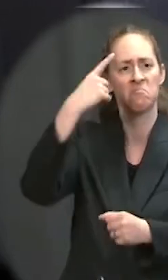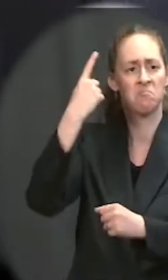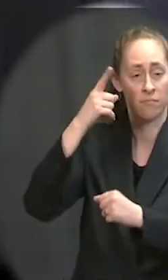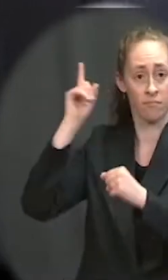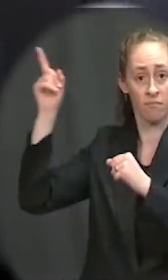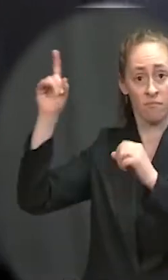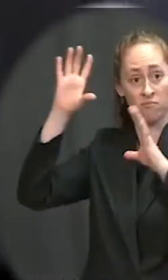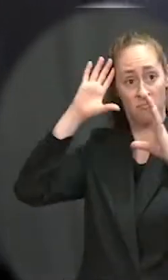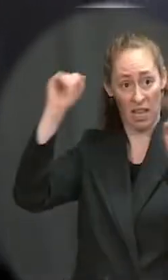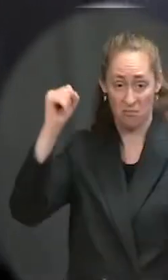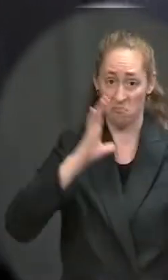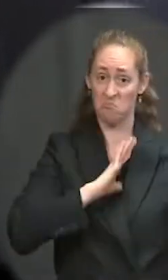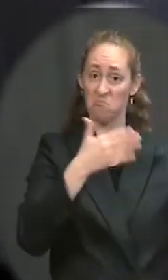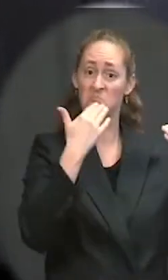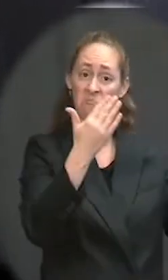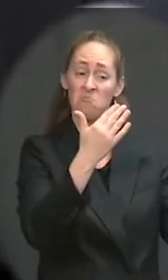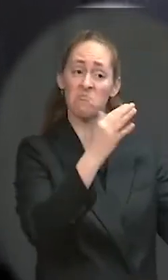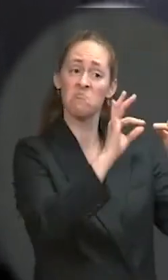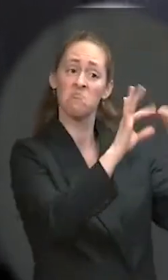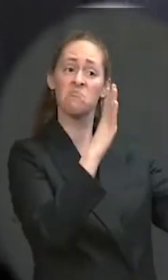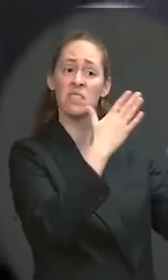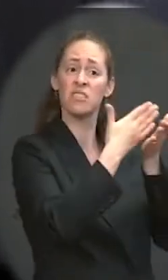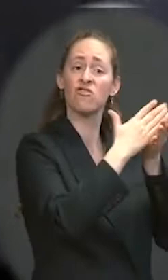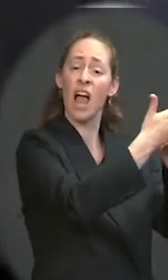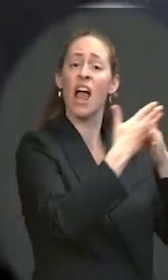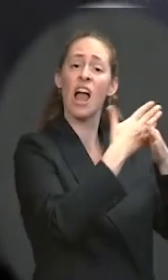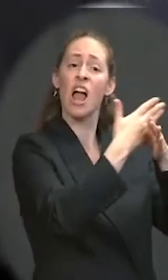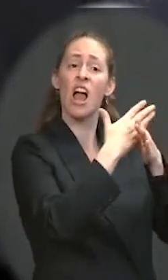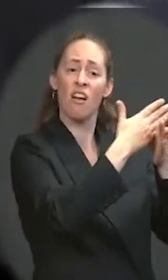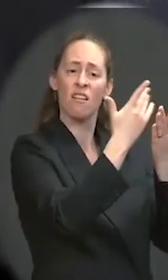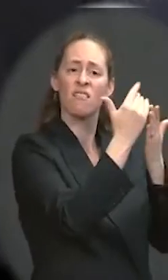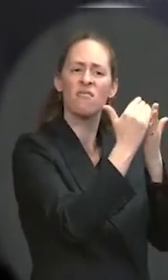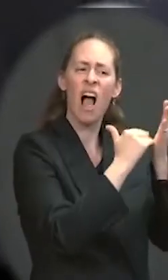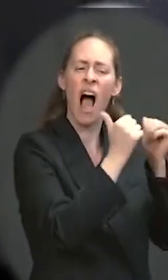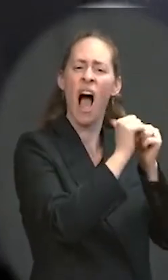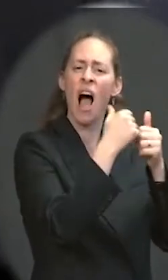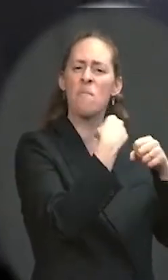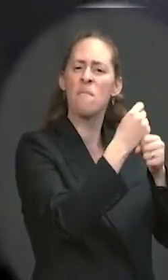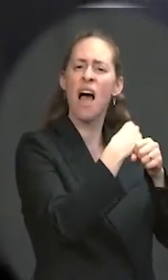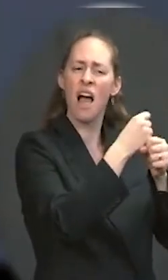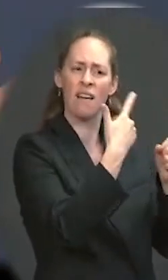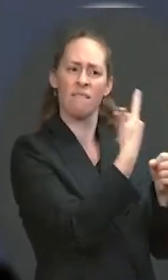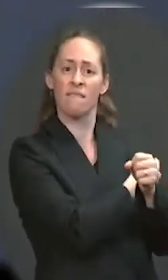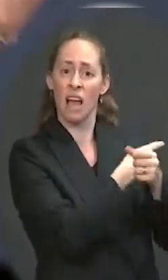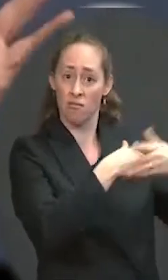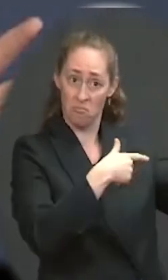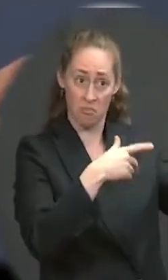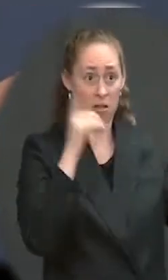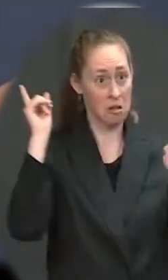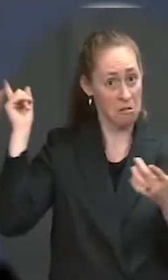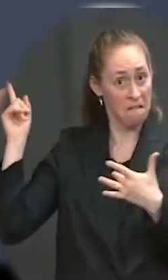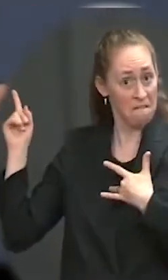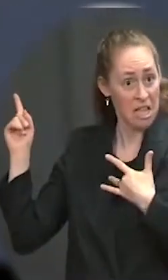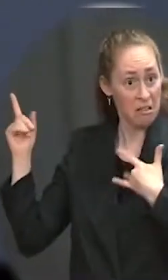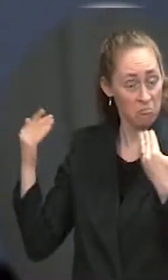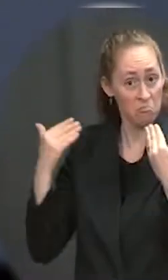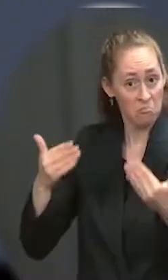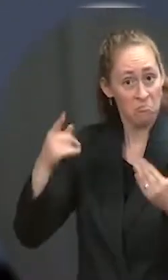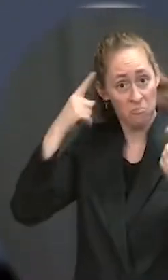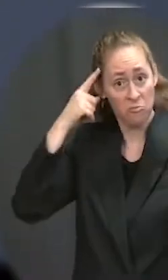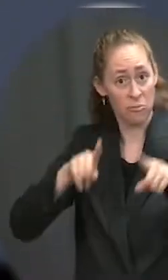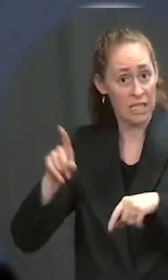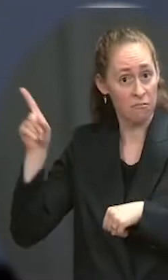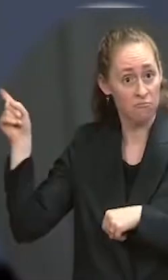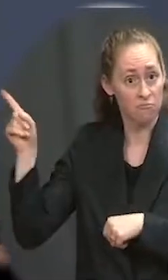ready yet last summer. So just to be clear, is that still his position? That has been his position. He